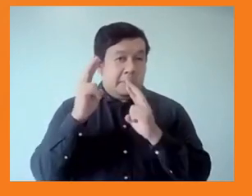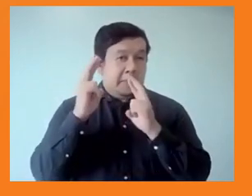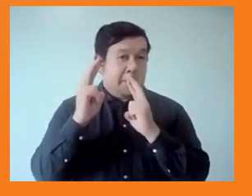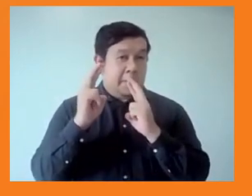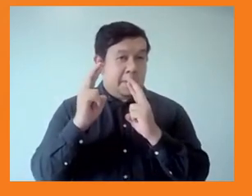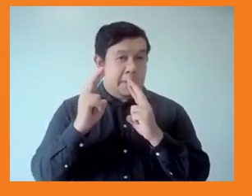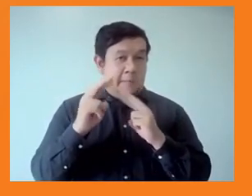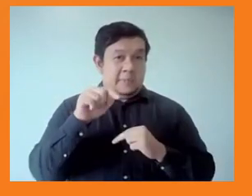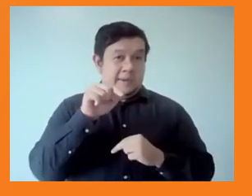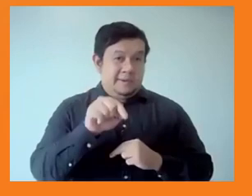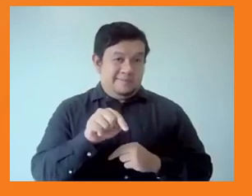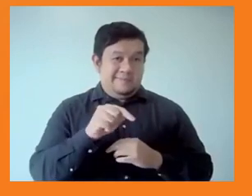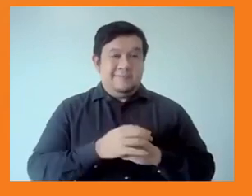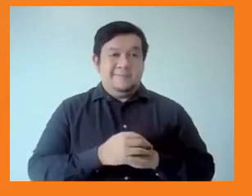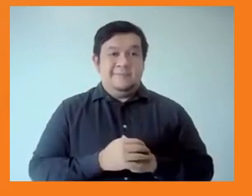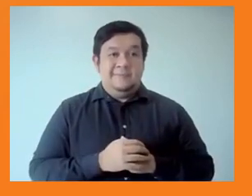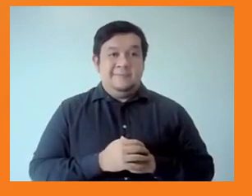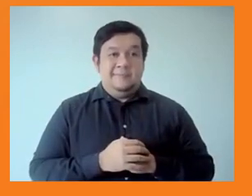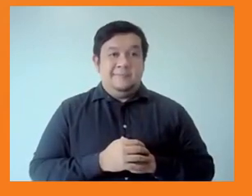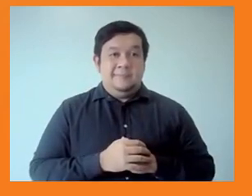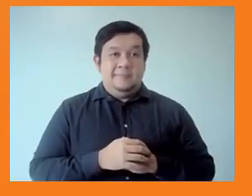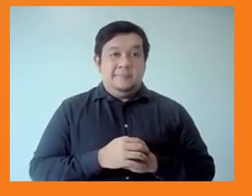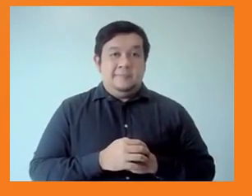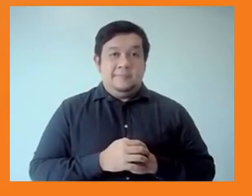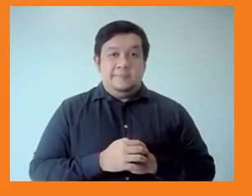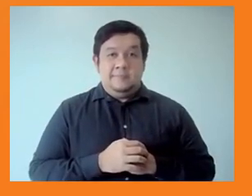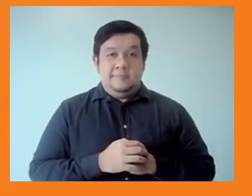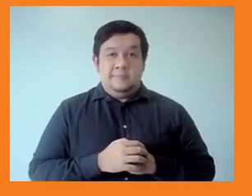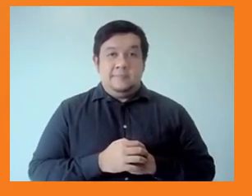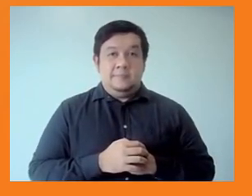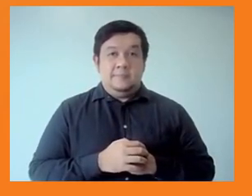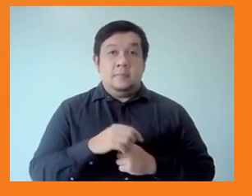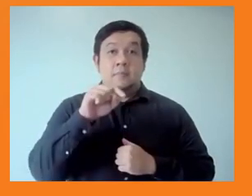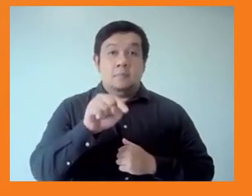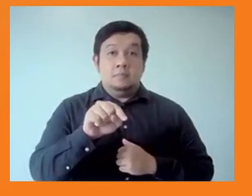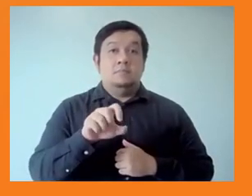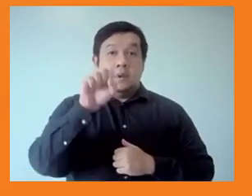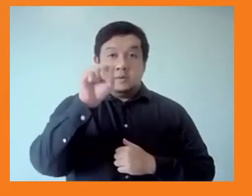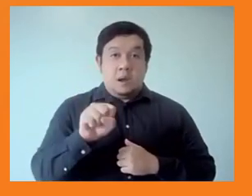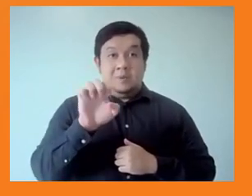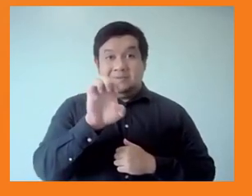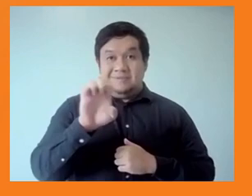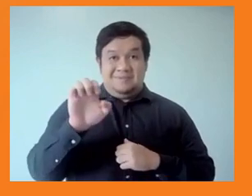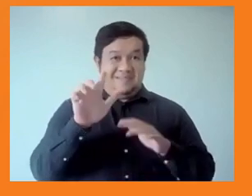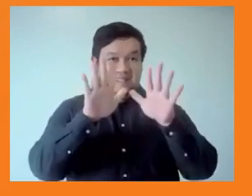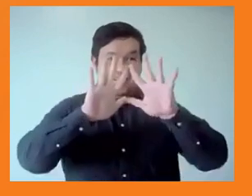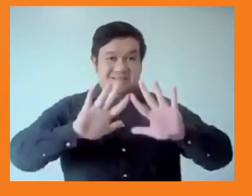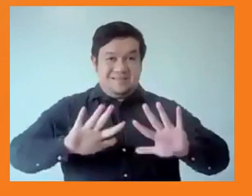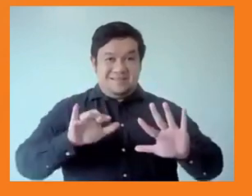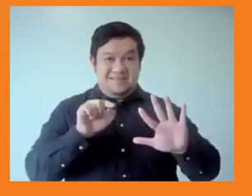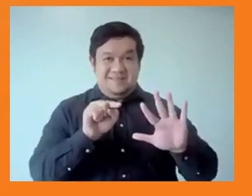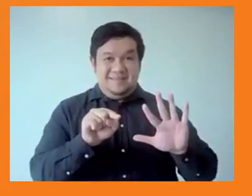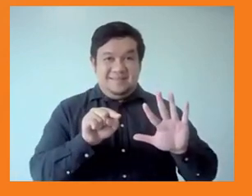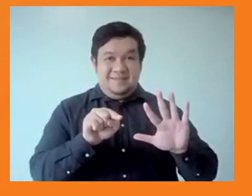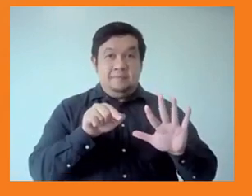.49, and that's particularly true for South and Southeast Asia, whereas North and Central Asian countries and OECD countries perform rather well.